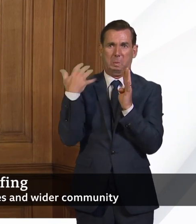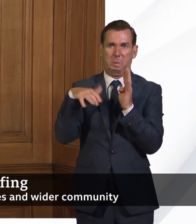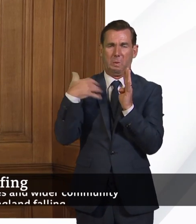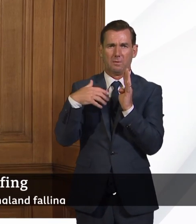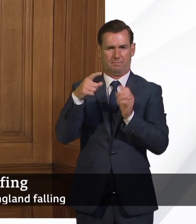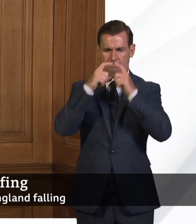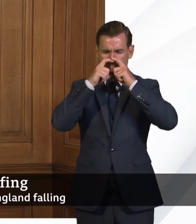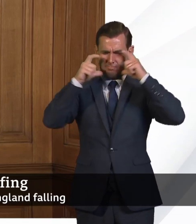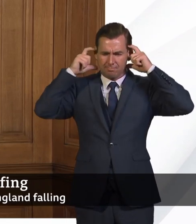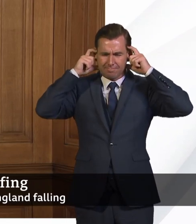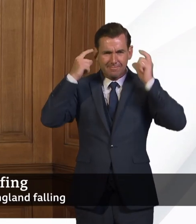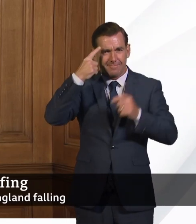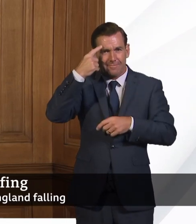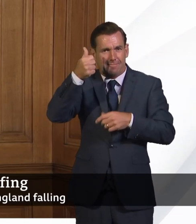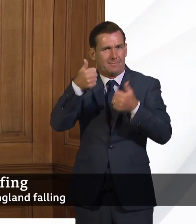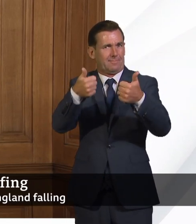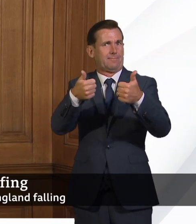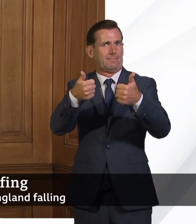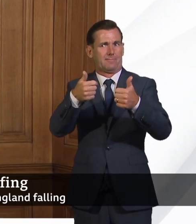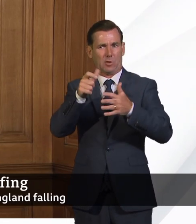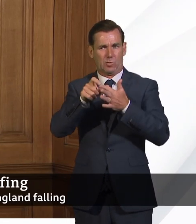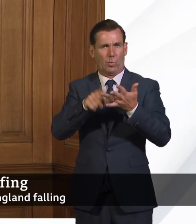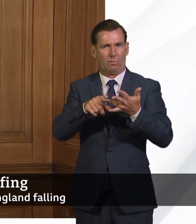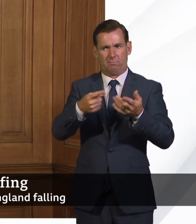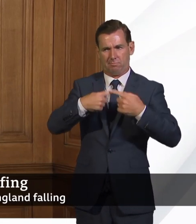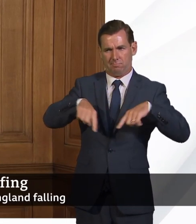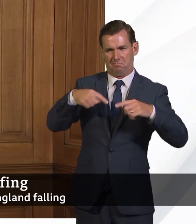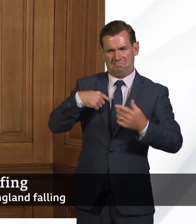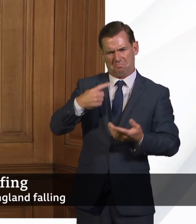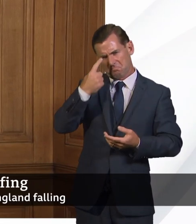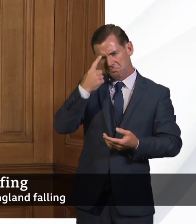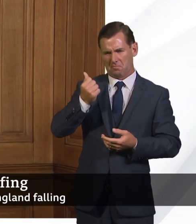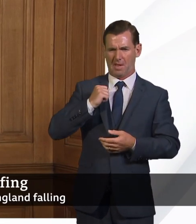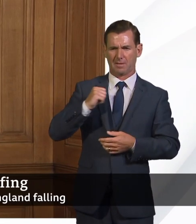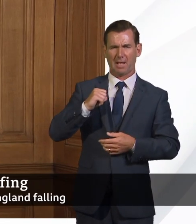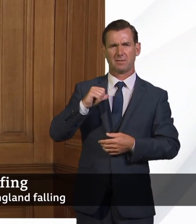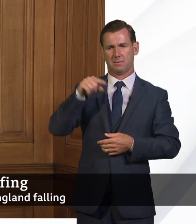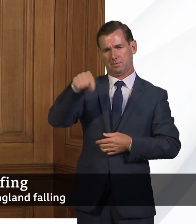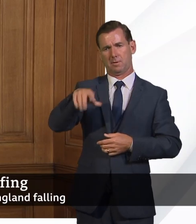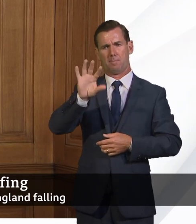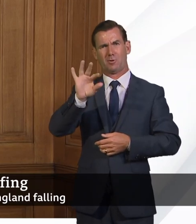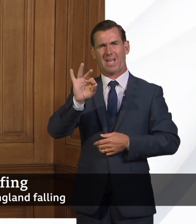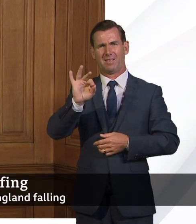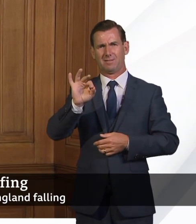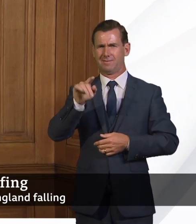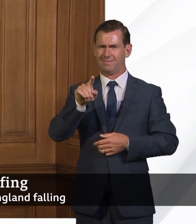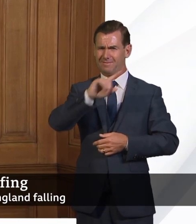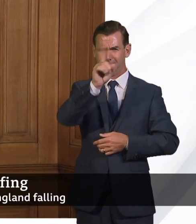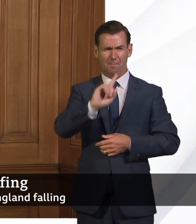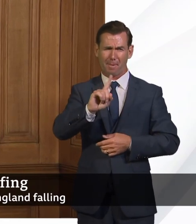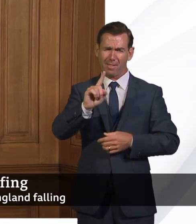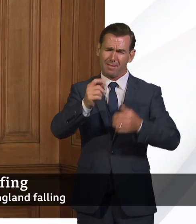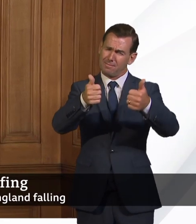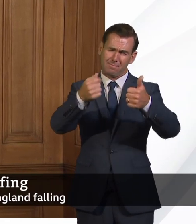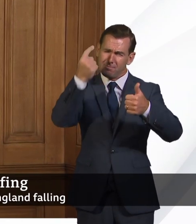a sensible thing to do. And we're expecting on Monday, because passengers are hugely sensible, for